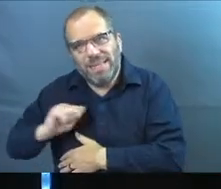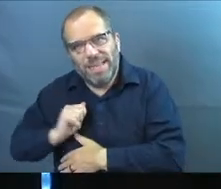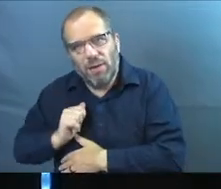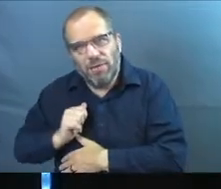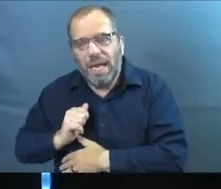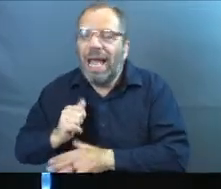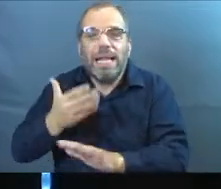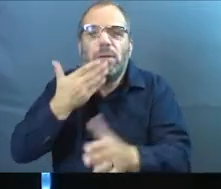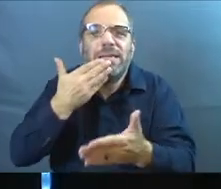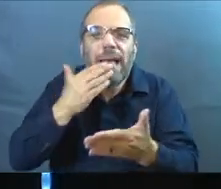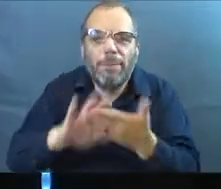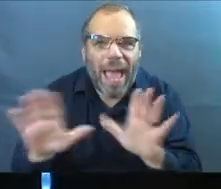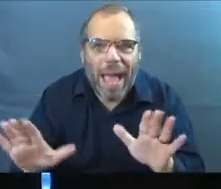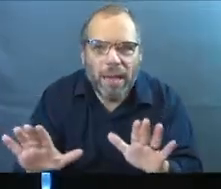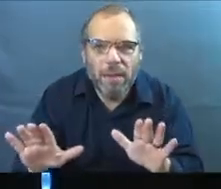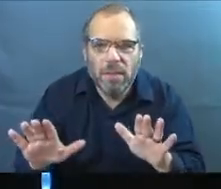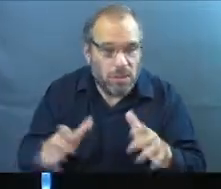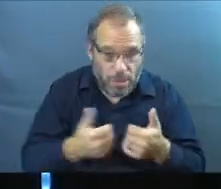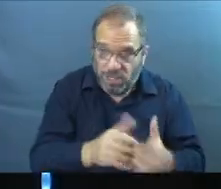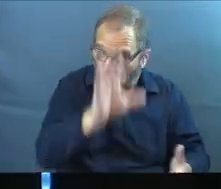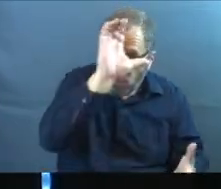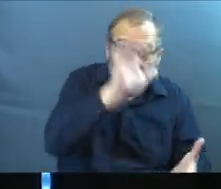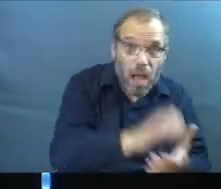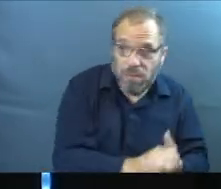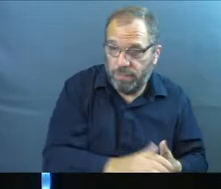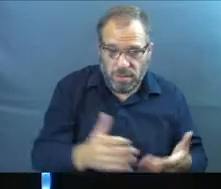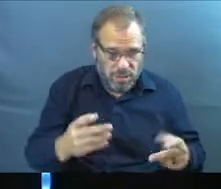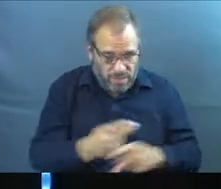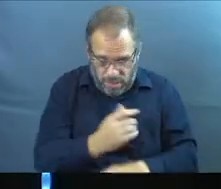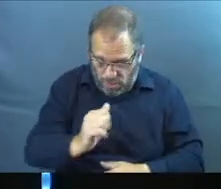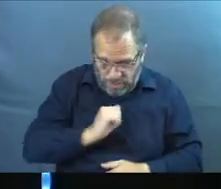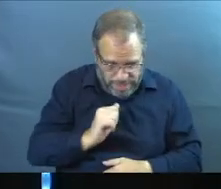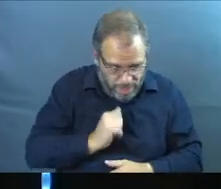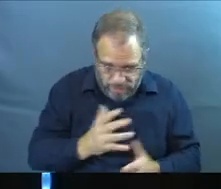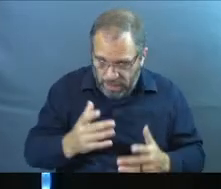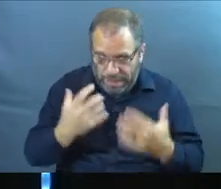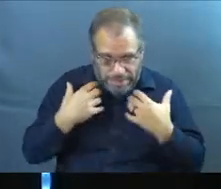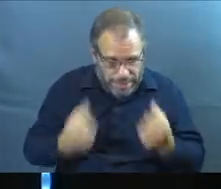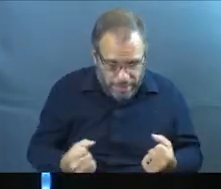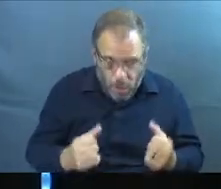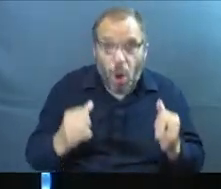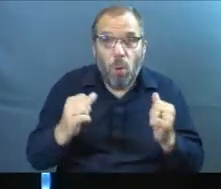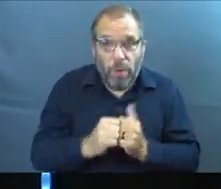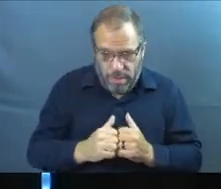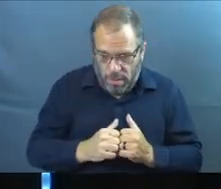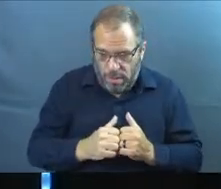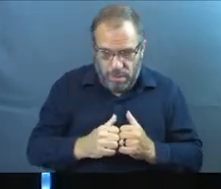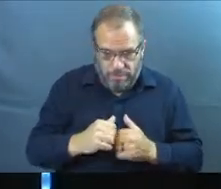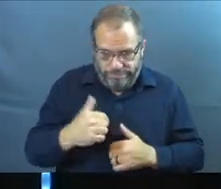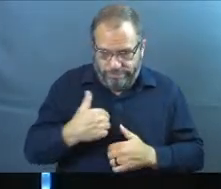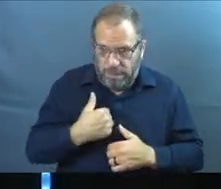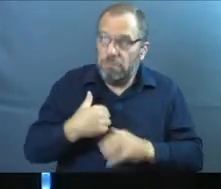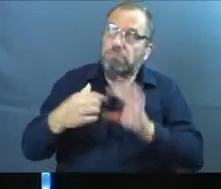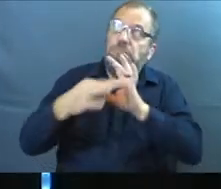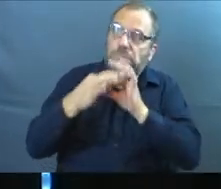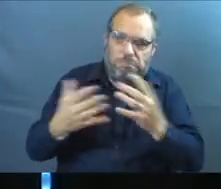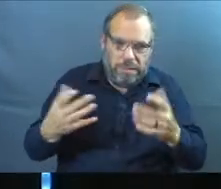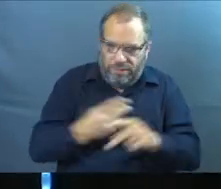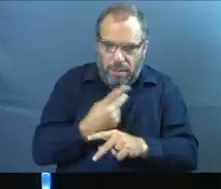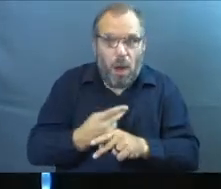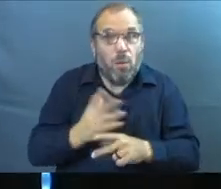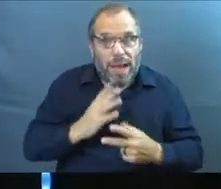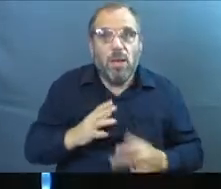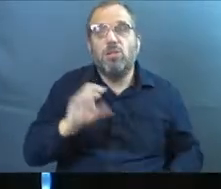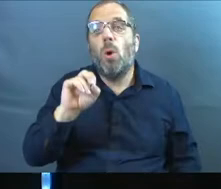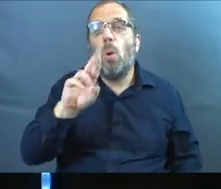That's not a bad thing. She's got stuff. She just lost her husband. She's got to figure this all out. She needs to heal with her and the Lord. Right? She's got to walk this all out. It makes